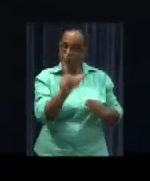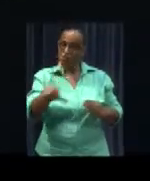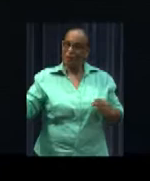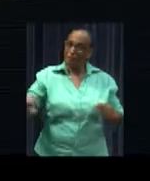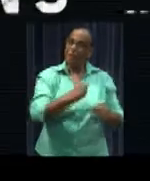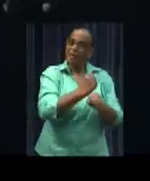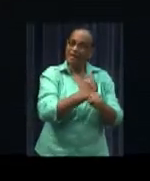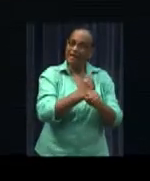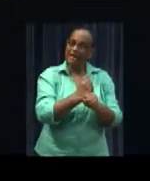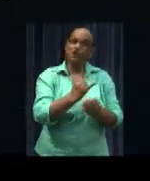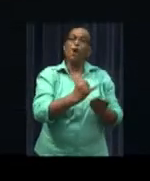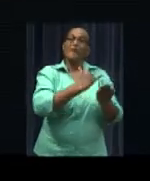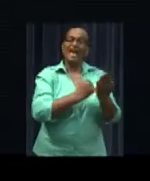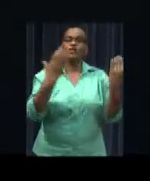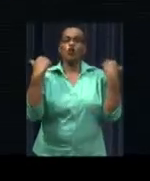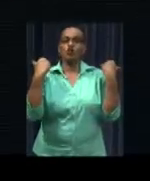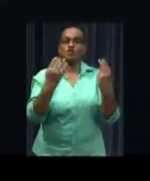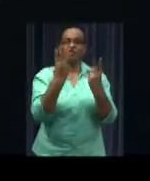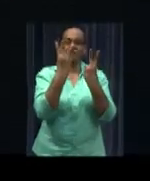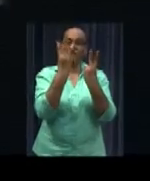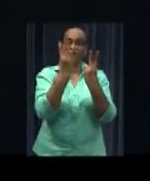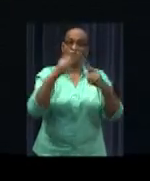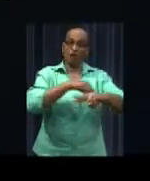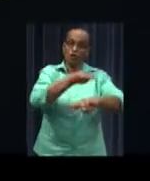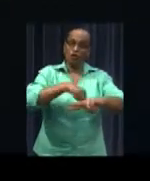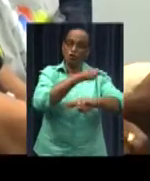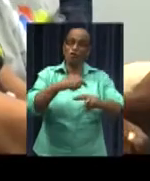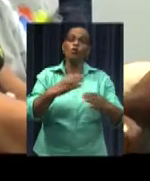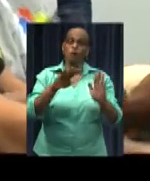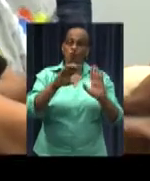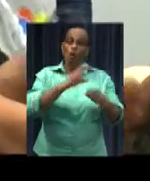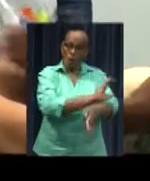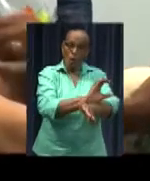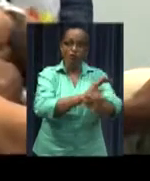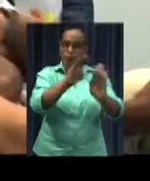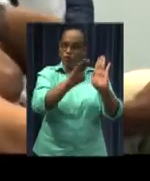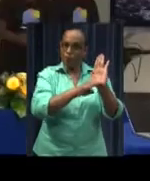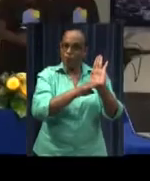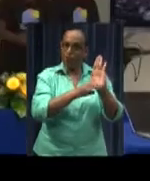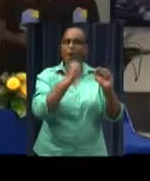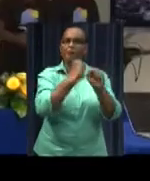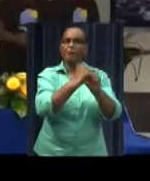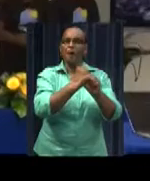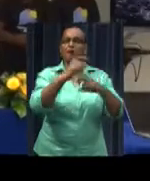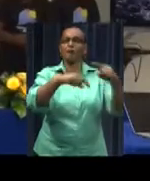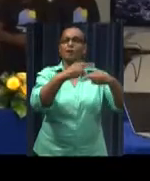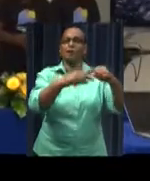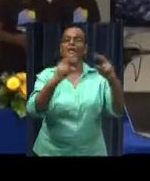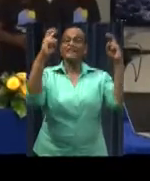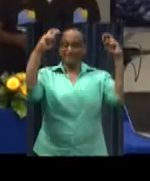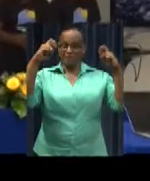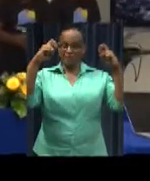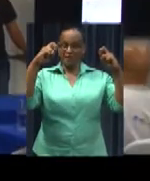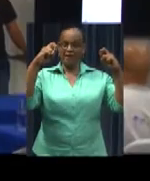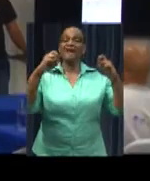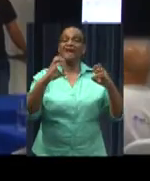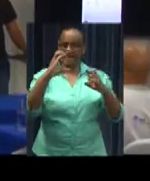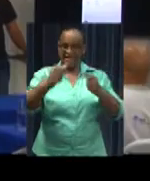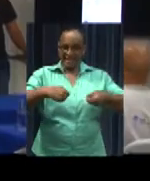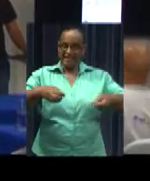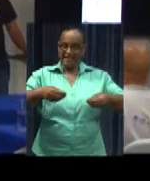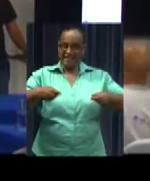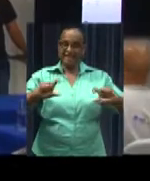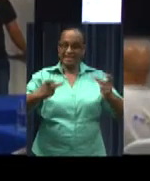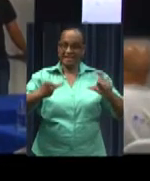participate at the end of August to develop a working software application within 24 hours. The theme of this